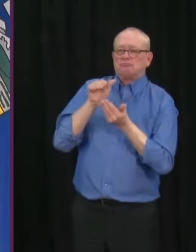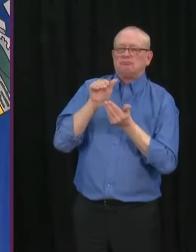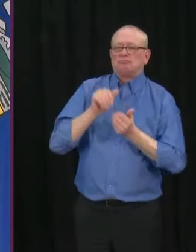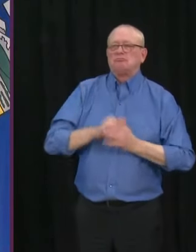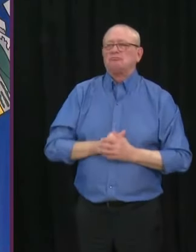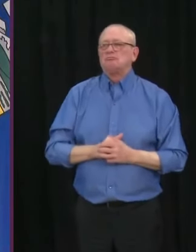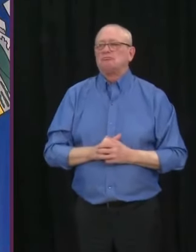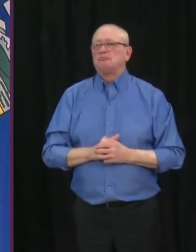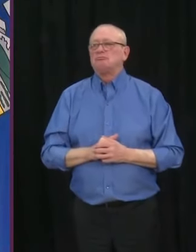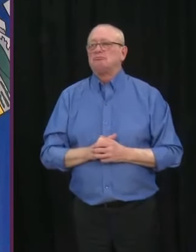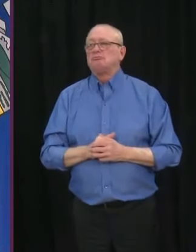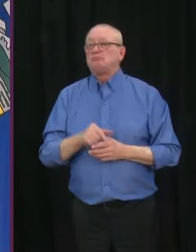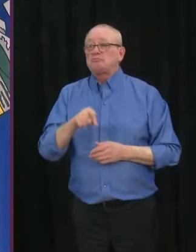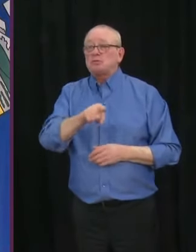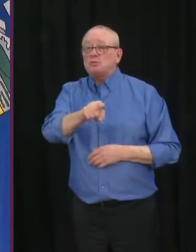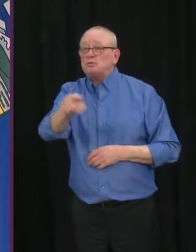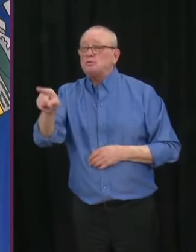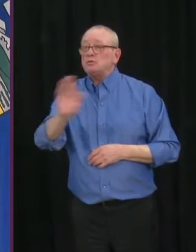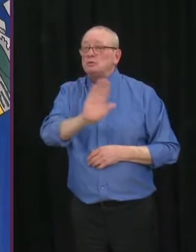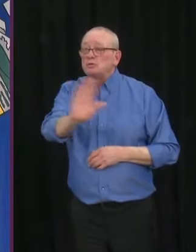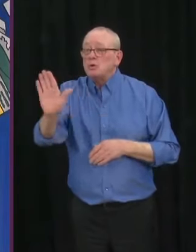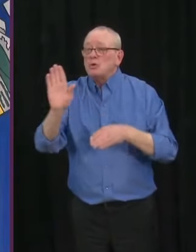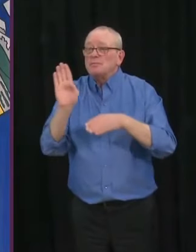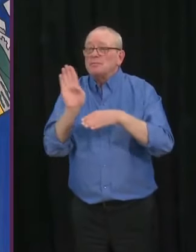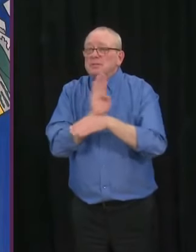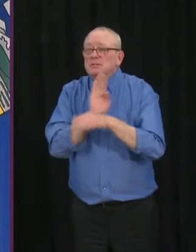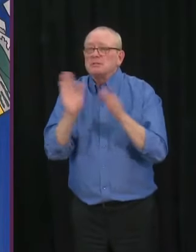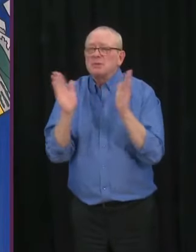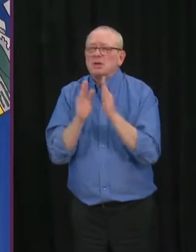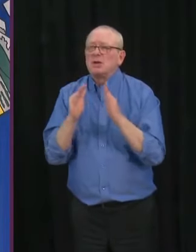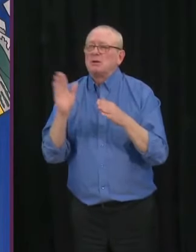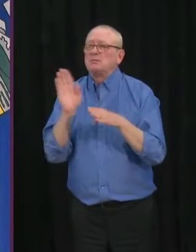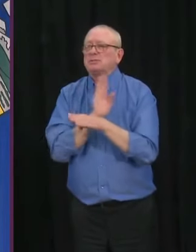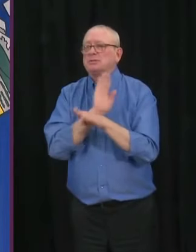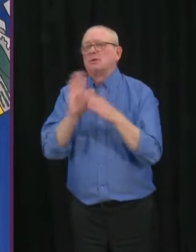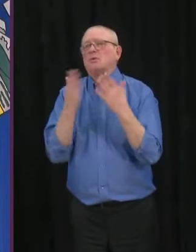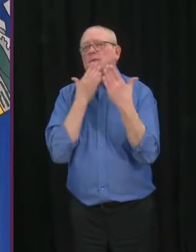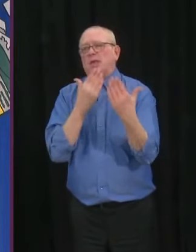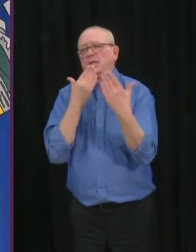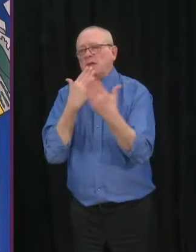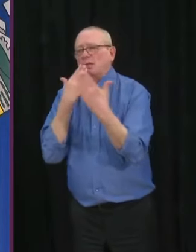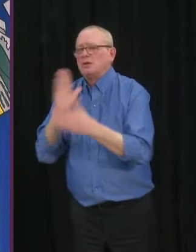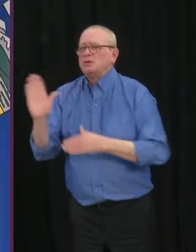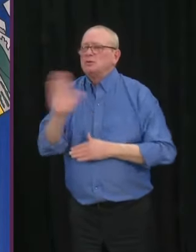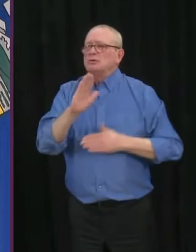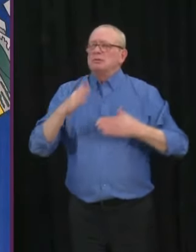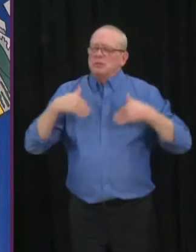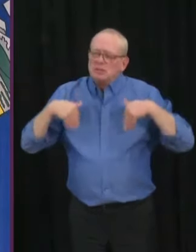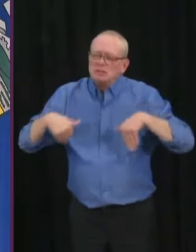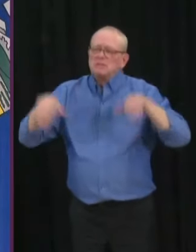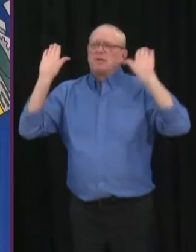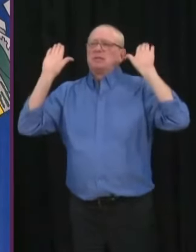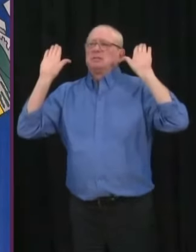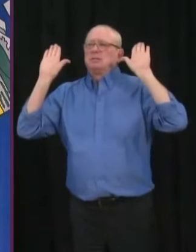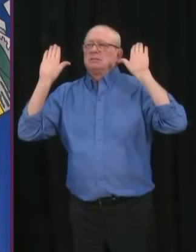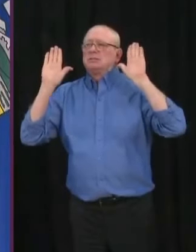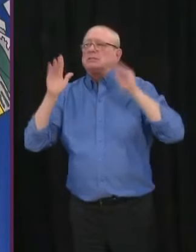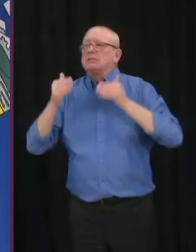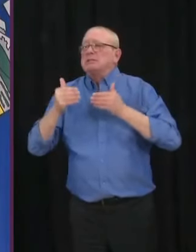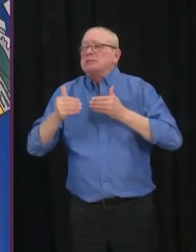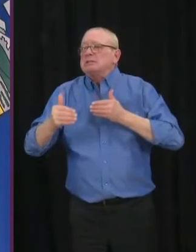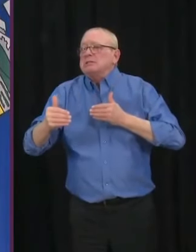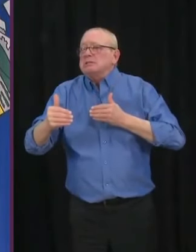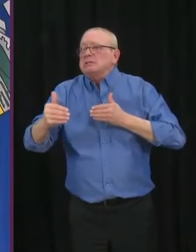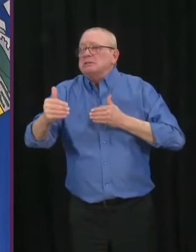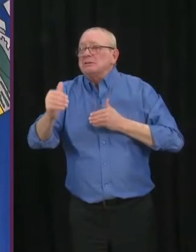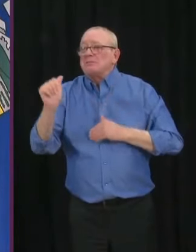what you've done, the sacrifices that you've made for the small business owners out there that are going to be able to open up again this next week. Good luck